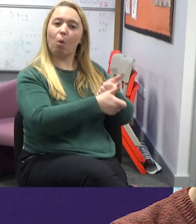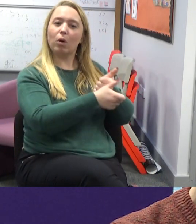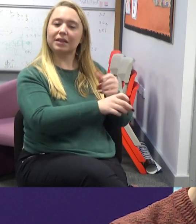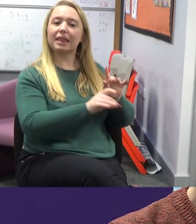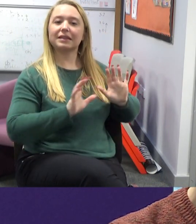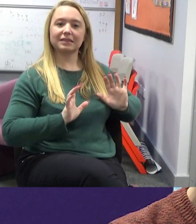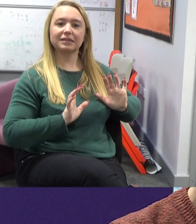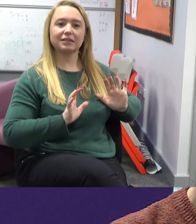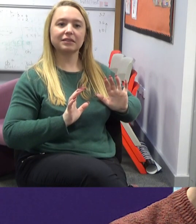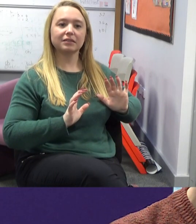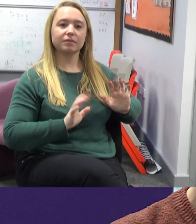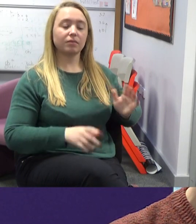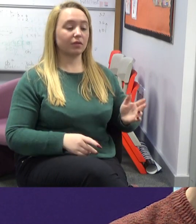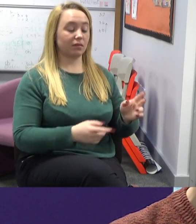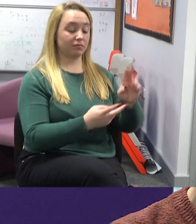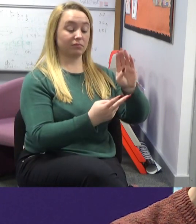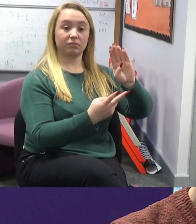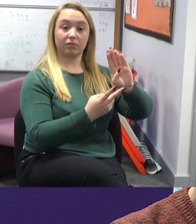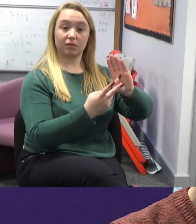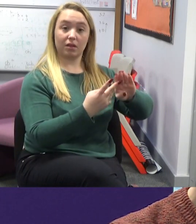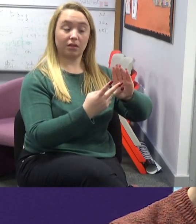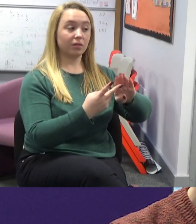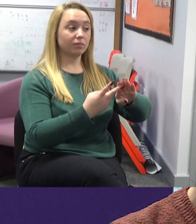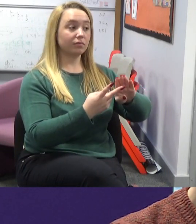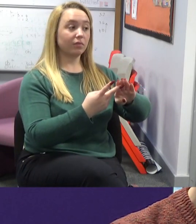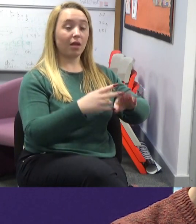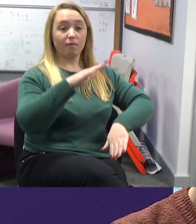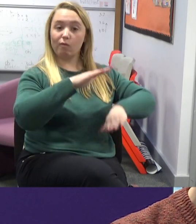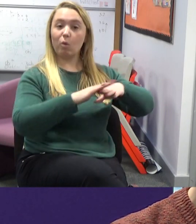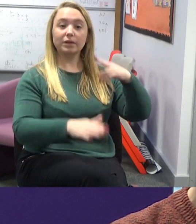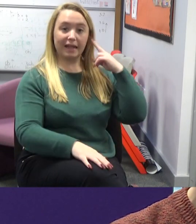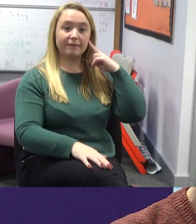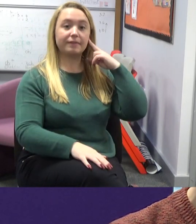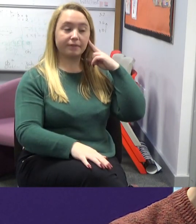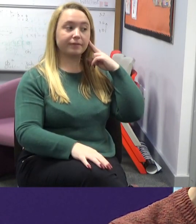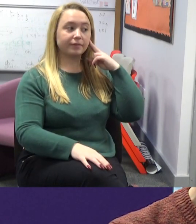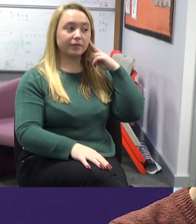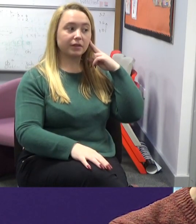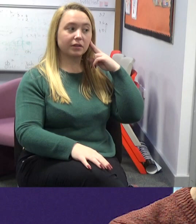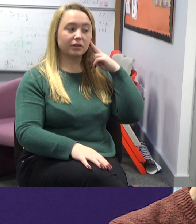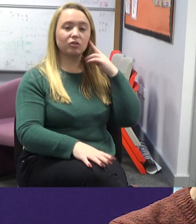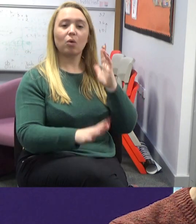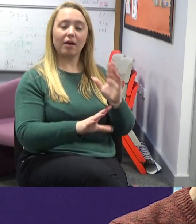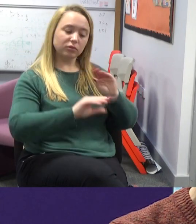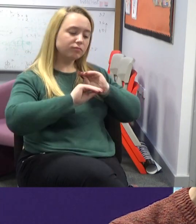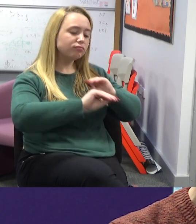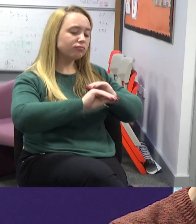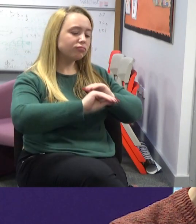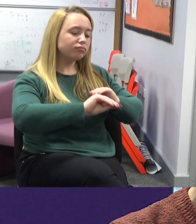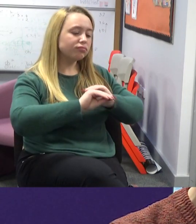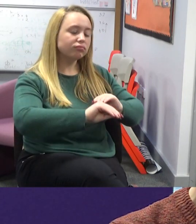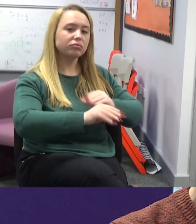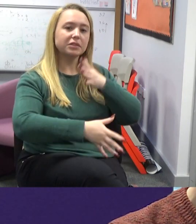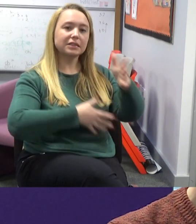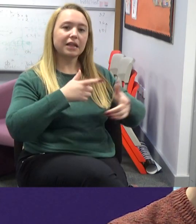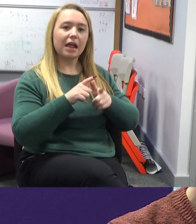well just with hearing aids so the sign just supports his language learning and one of the children is profoundly